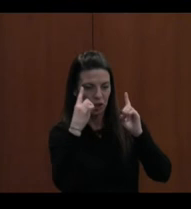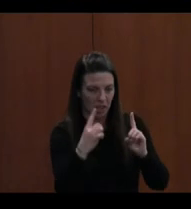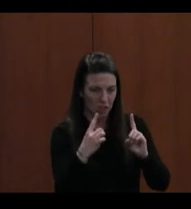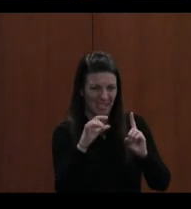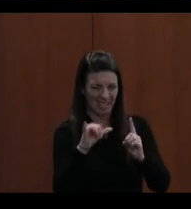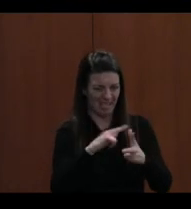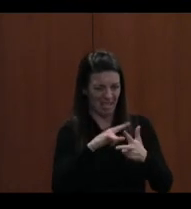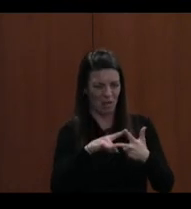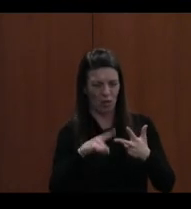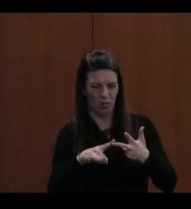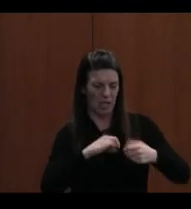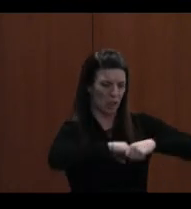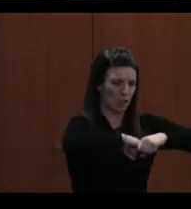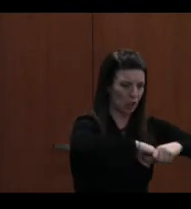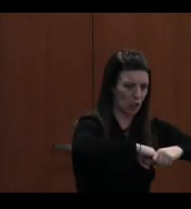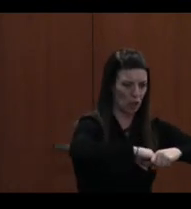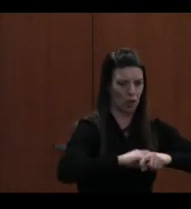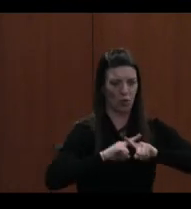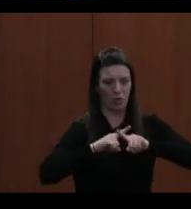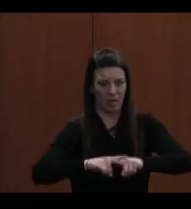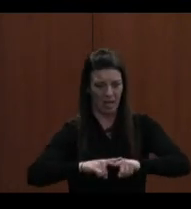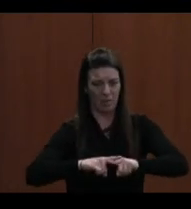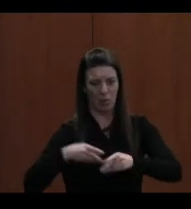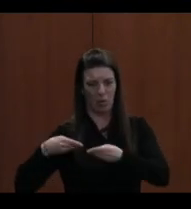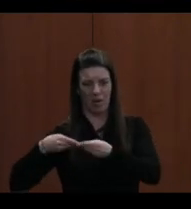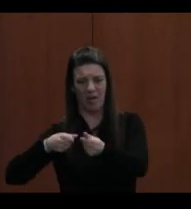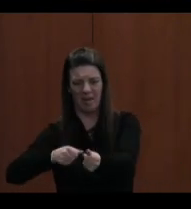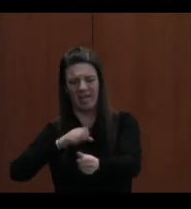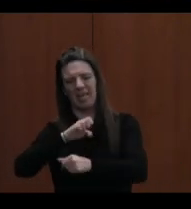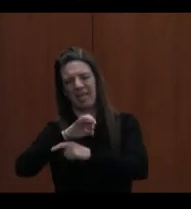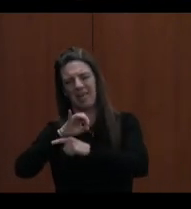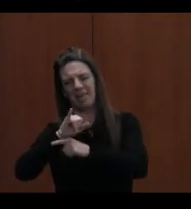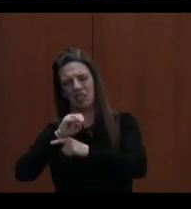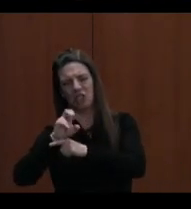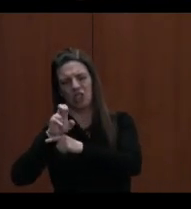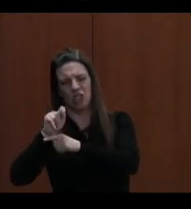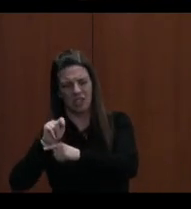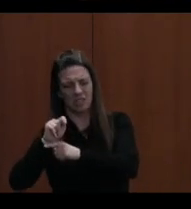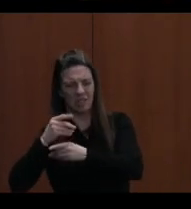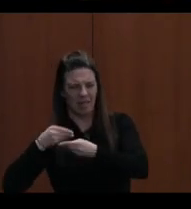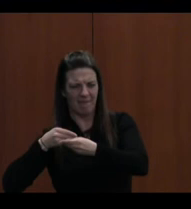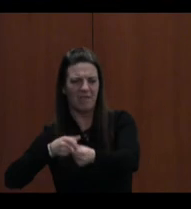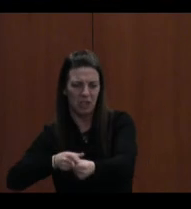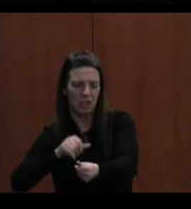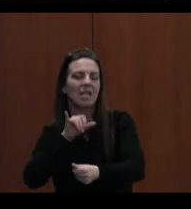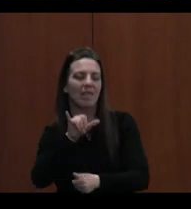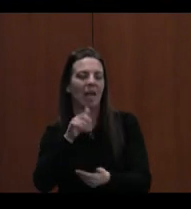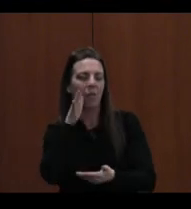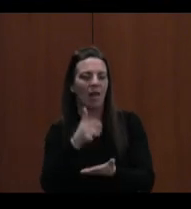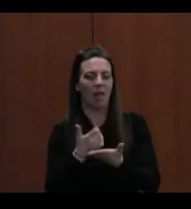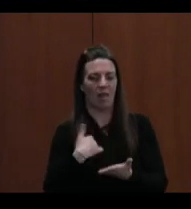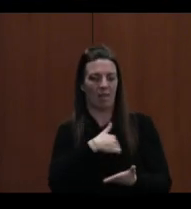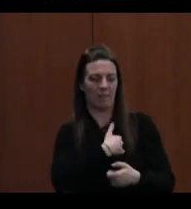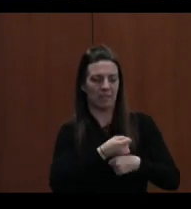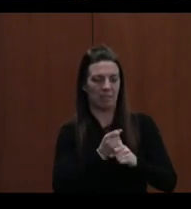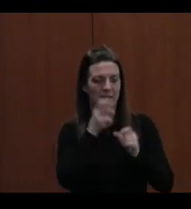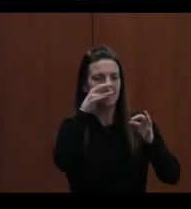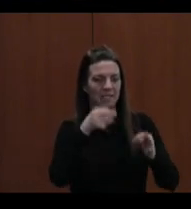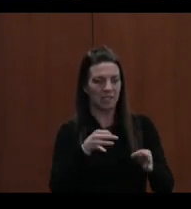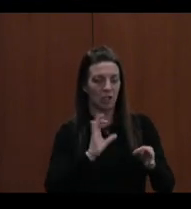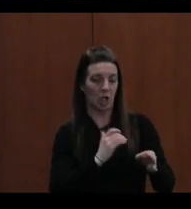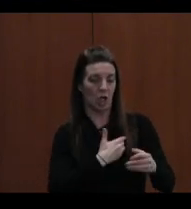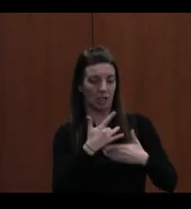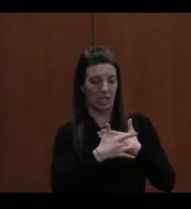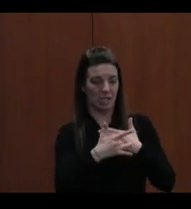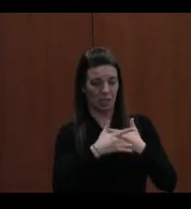words, secure, reliable, and efficient, are our guiding principles that will be the lens by which we make decisions. Our technology mission is